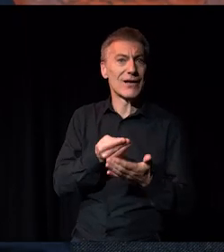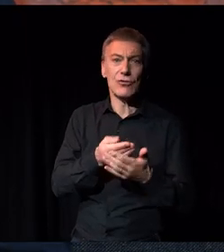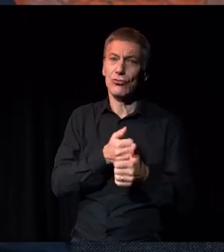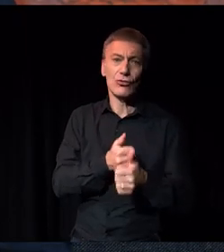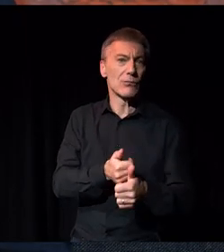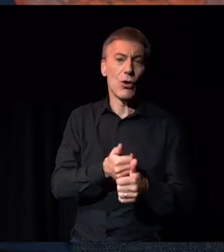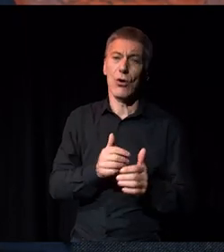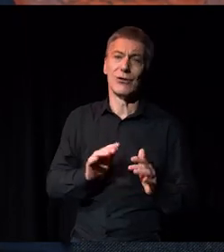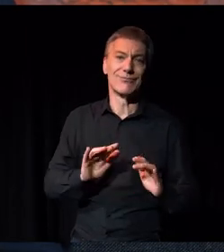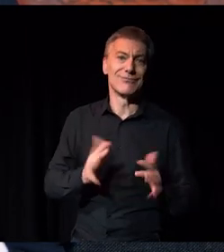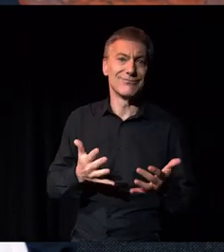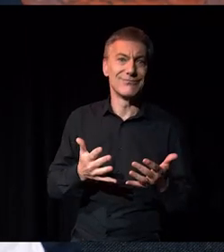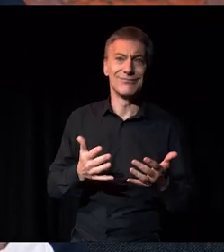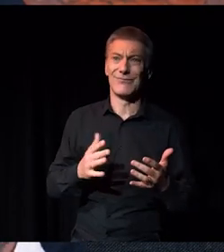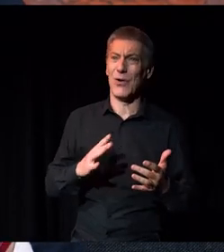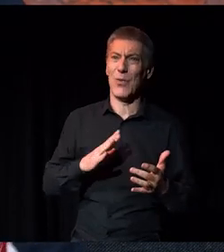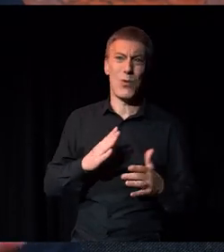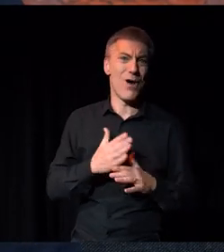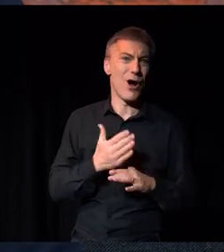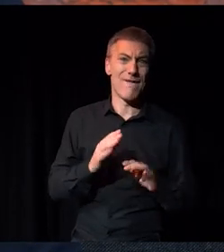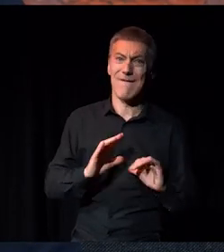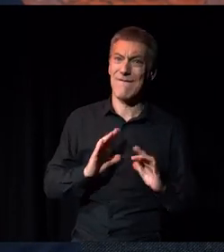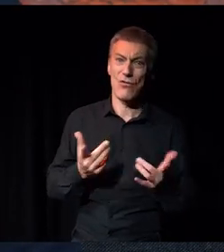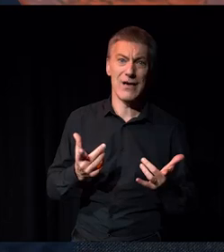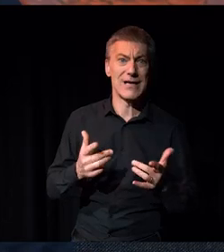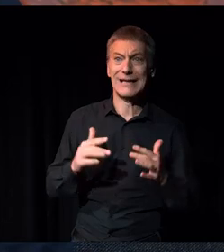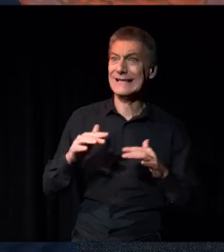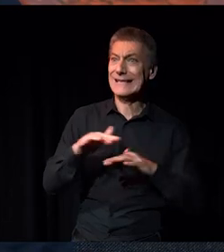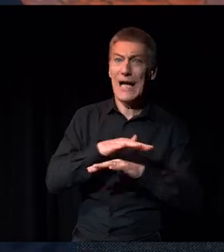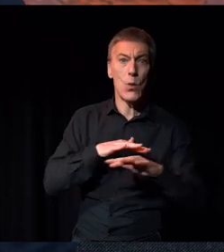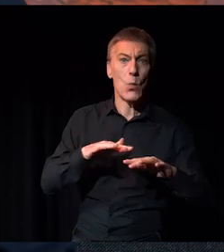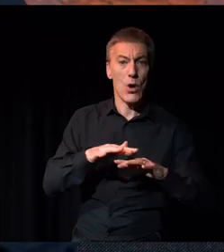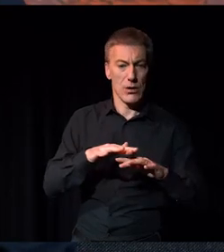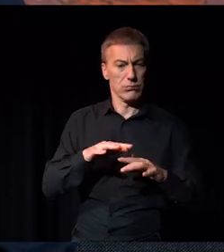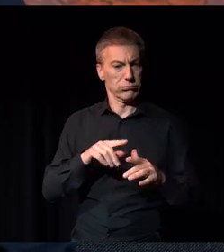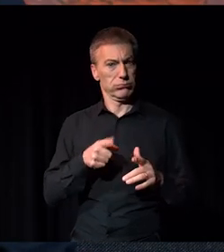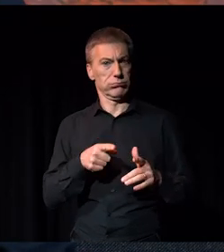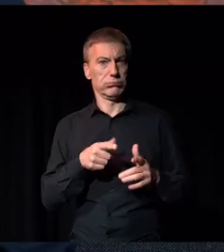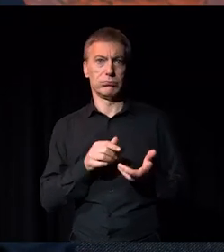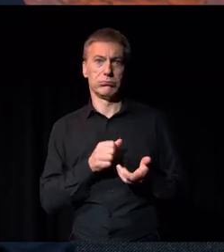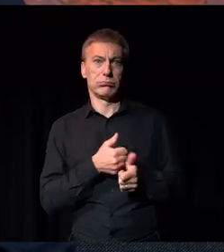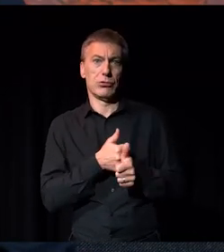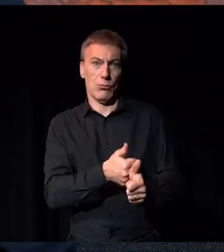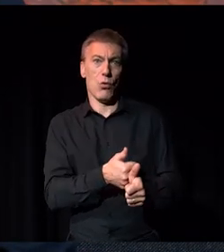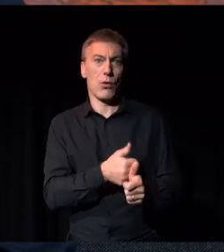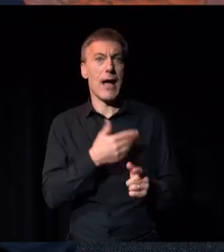support to work for free, who don't have existing networks to get in. And